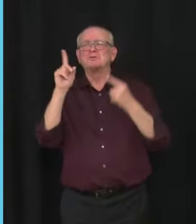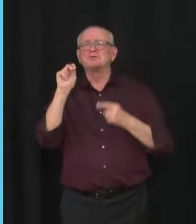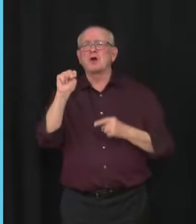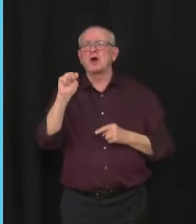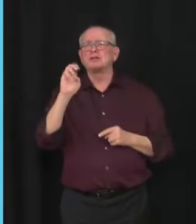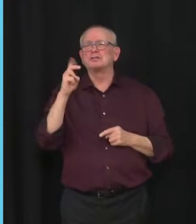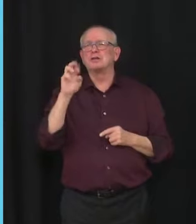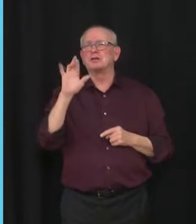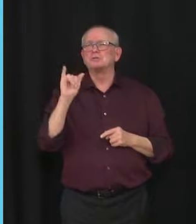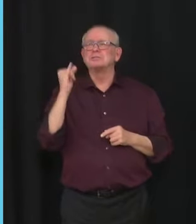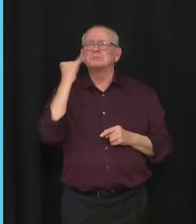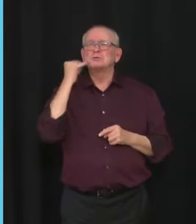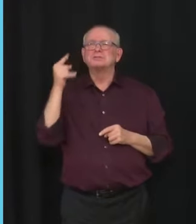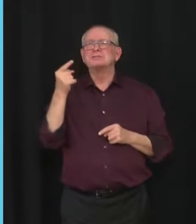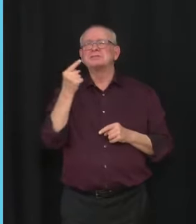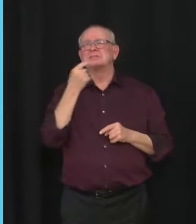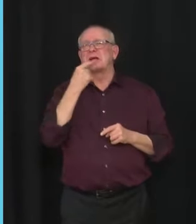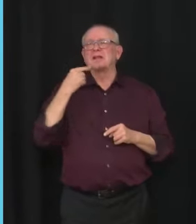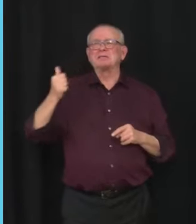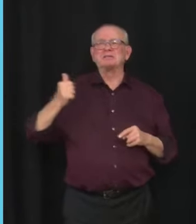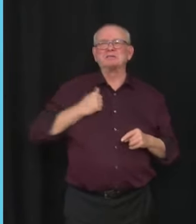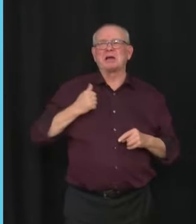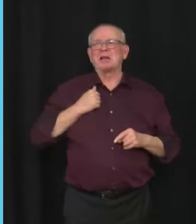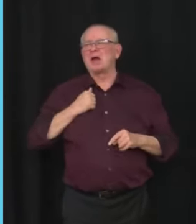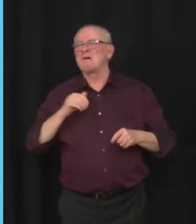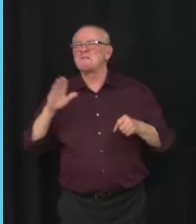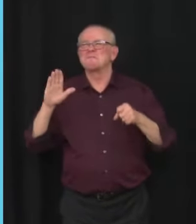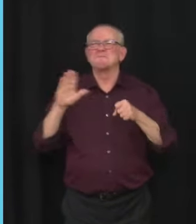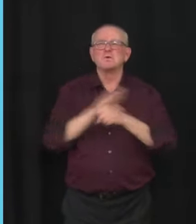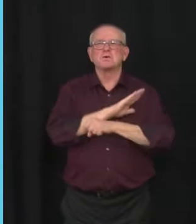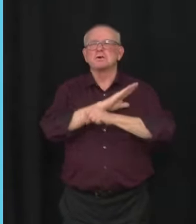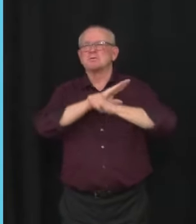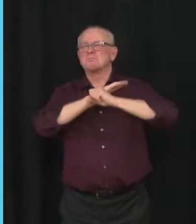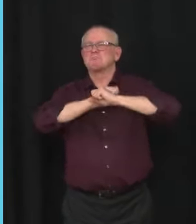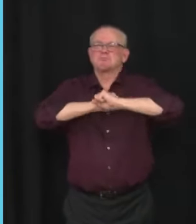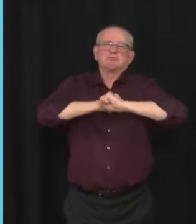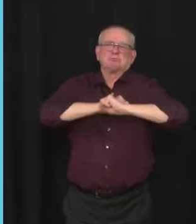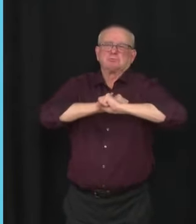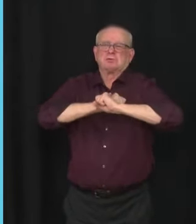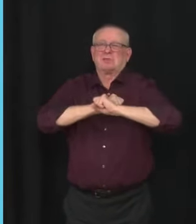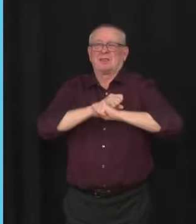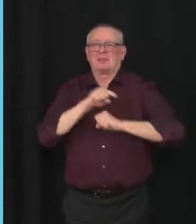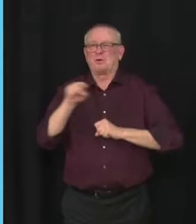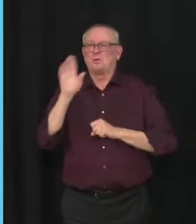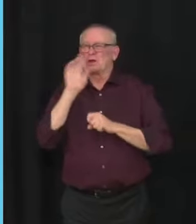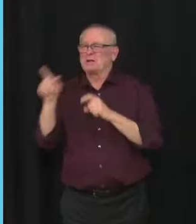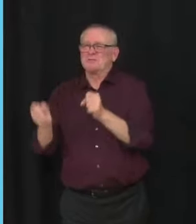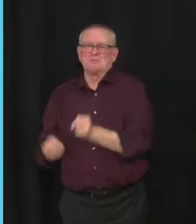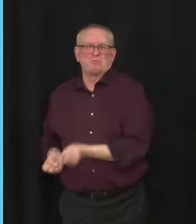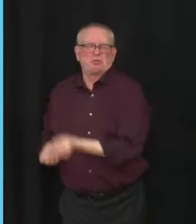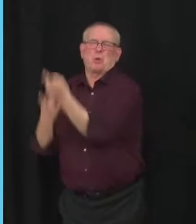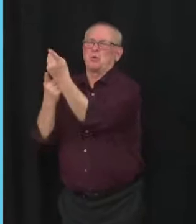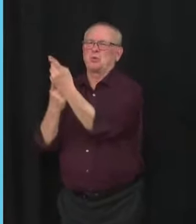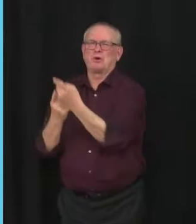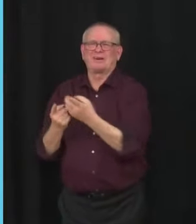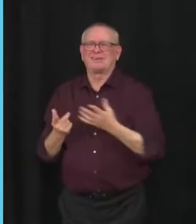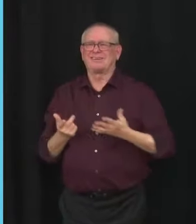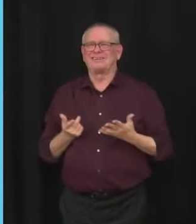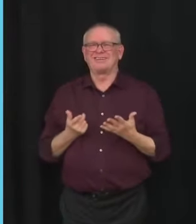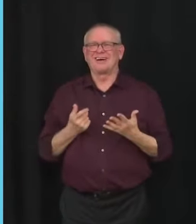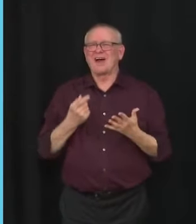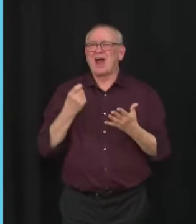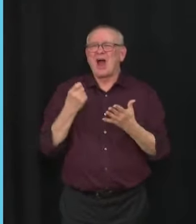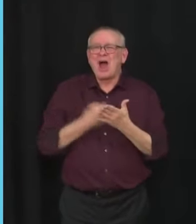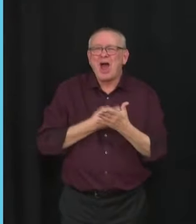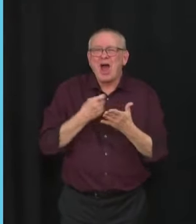immigration is crazy because we want to grow our population. He wouldn't have lasted a New York minute on Coach's Corner when it was on